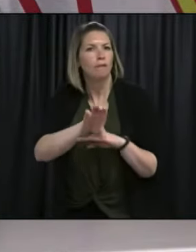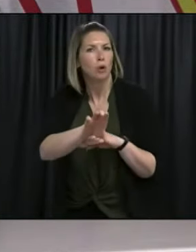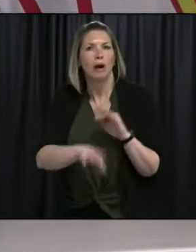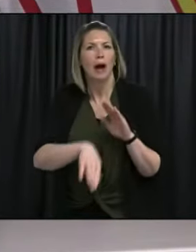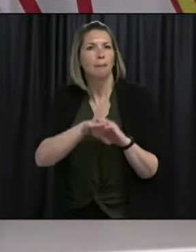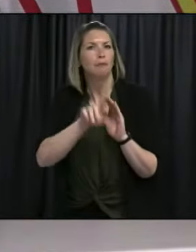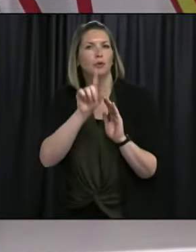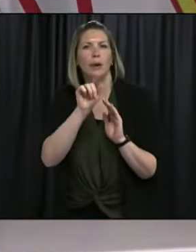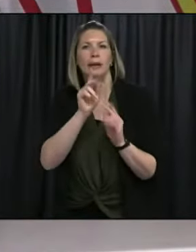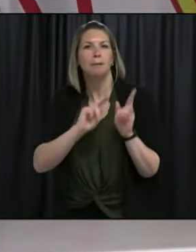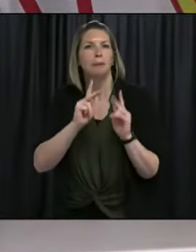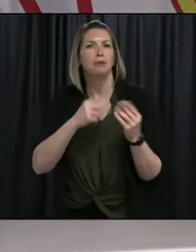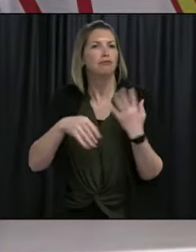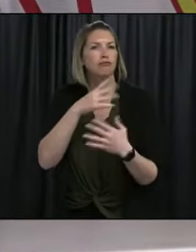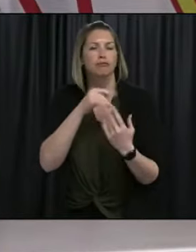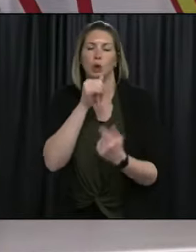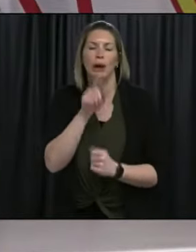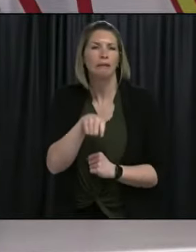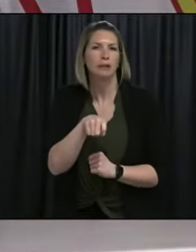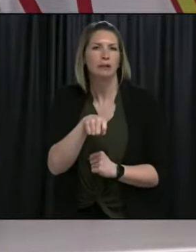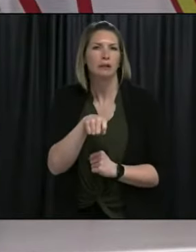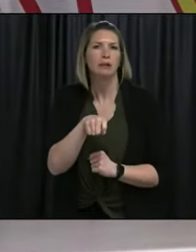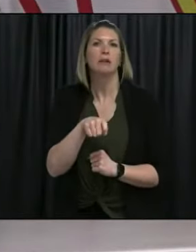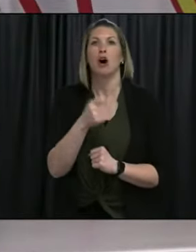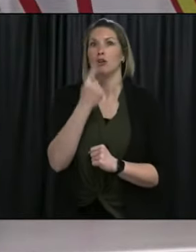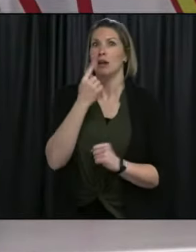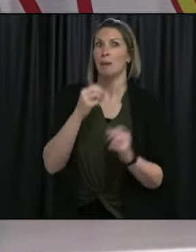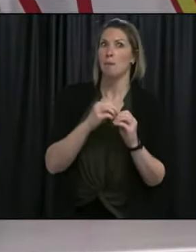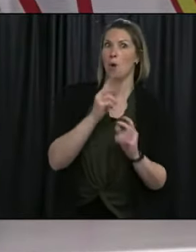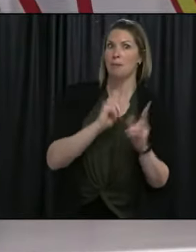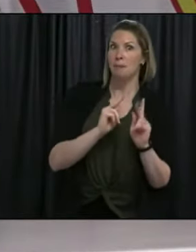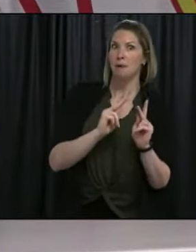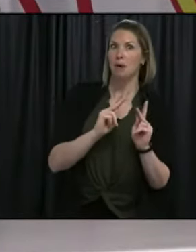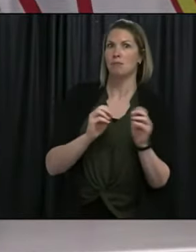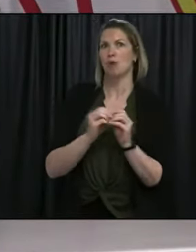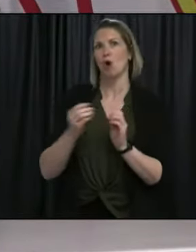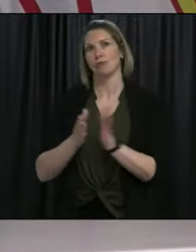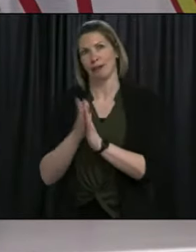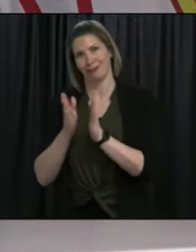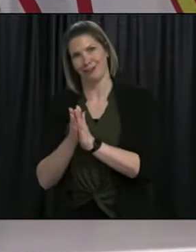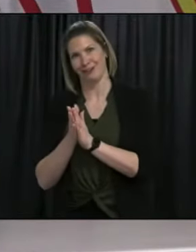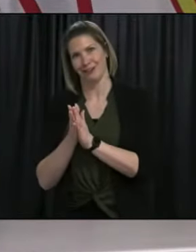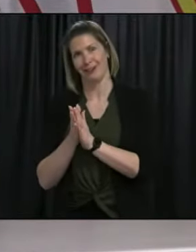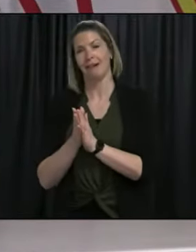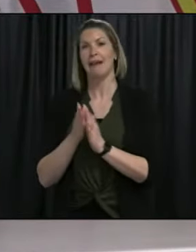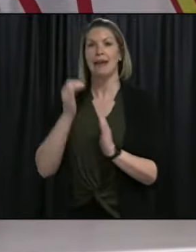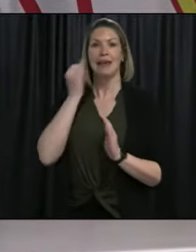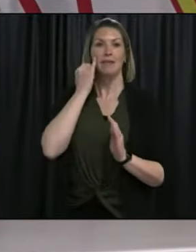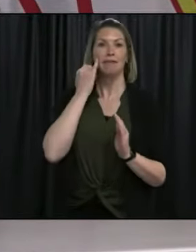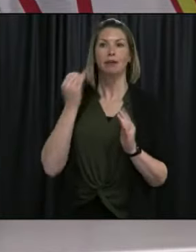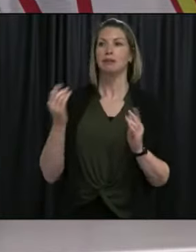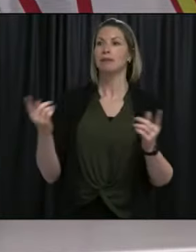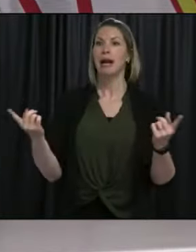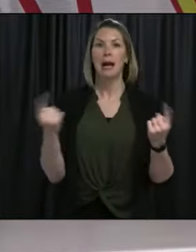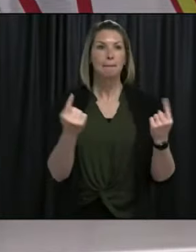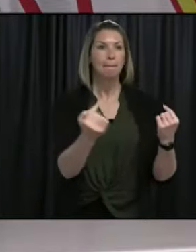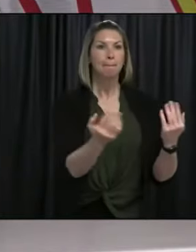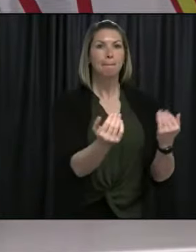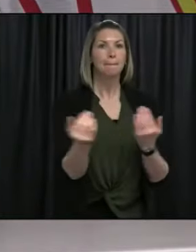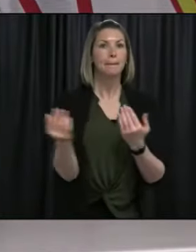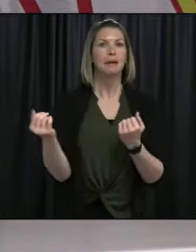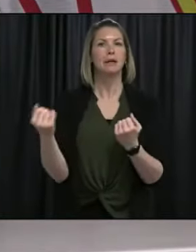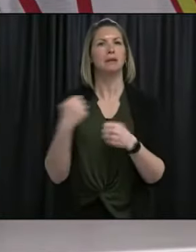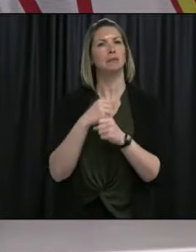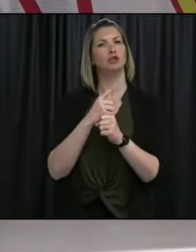risk of spread. If you do hold a gathering, ensure there is enough space for everyone to distance and do not have trays of food for people to serve